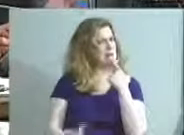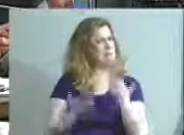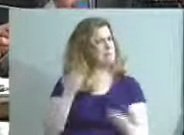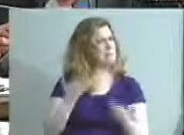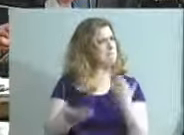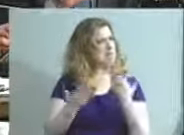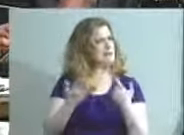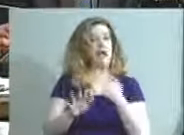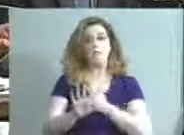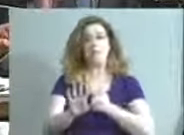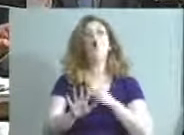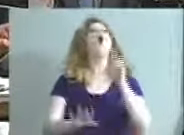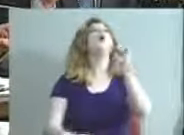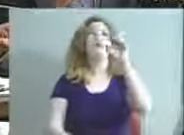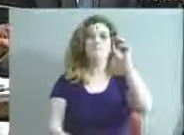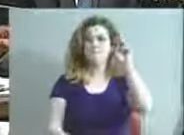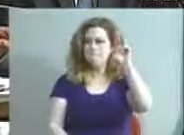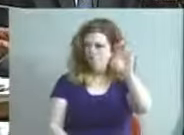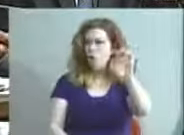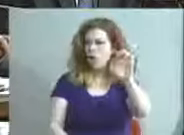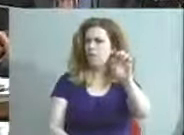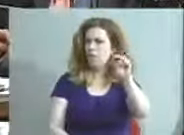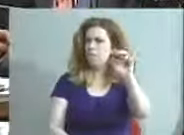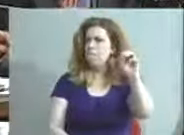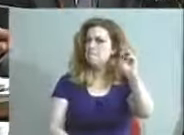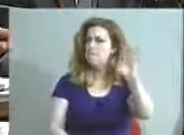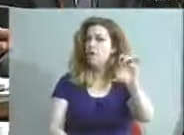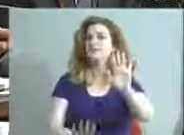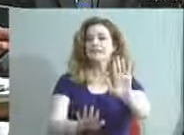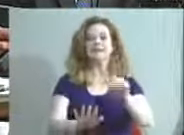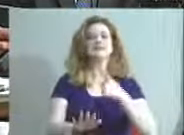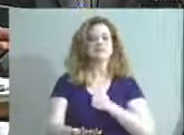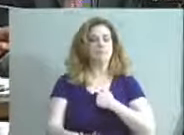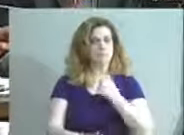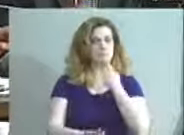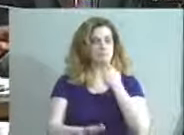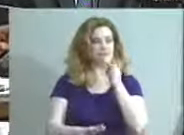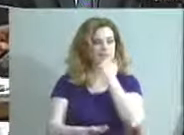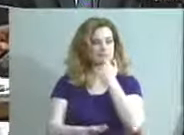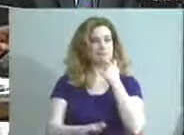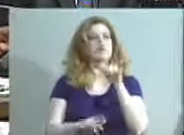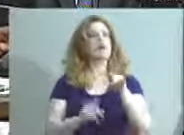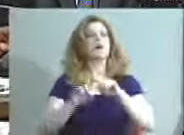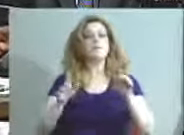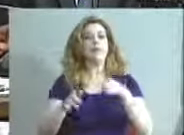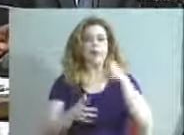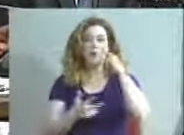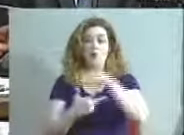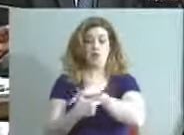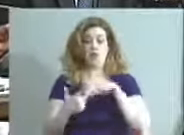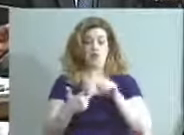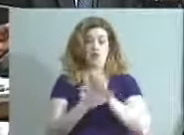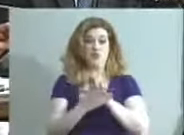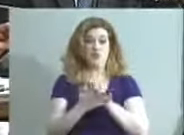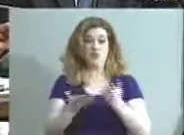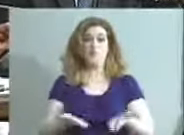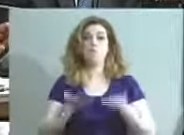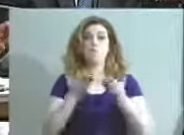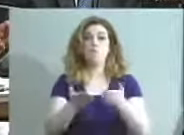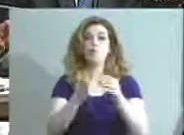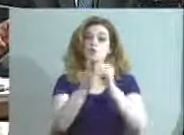I apologize. Oh, more. More. I apologize if I missed anyone. But I know that those three schools provided students